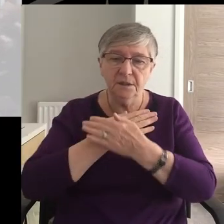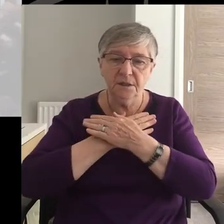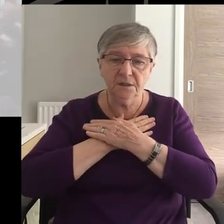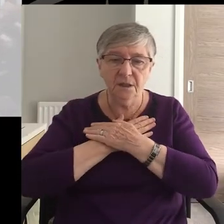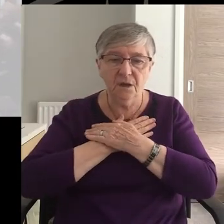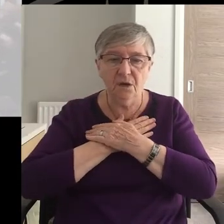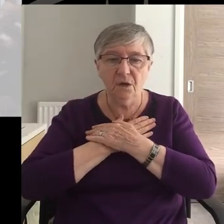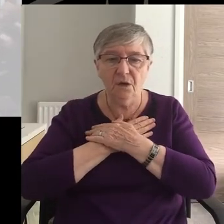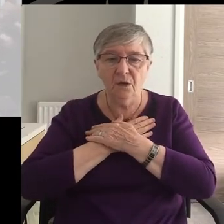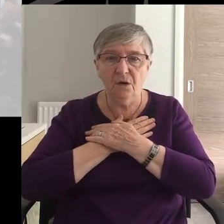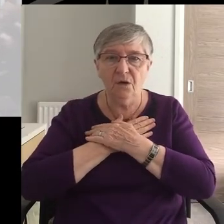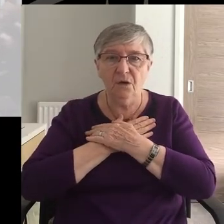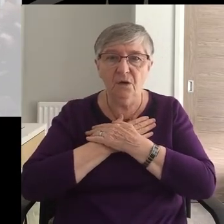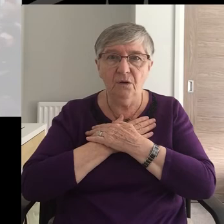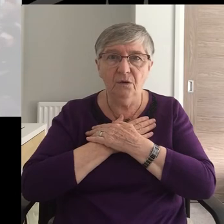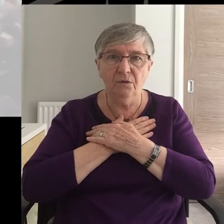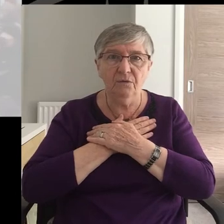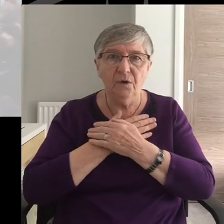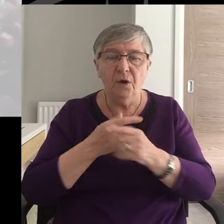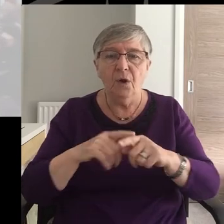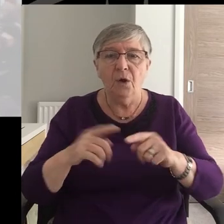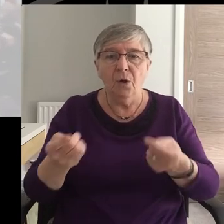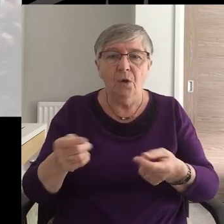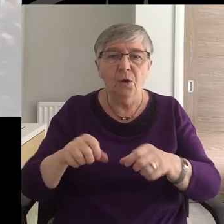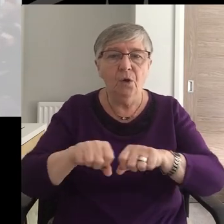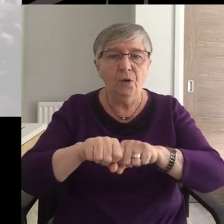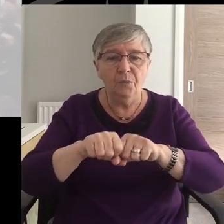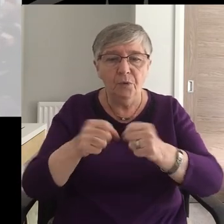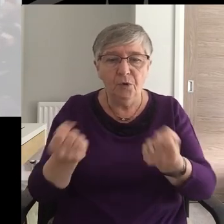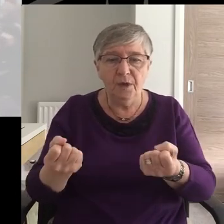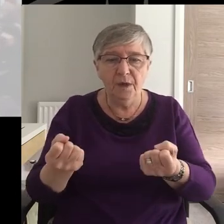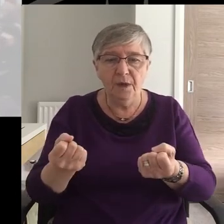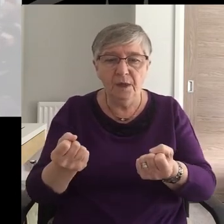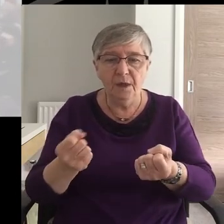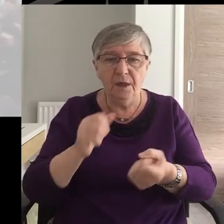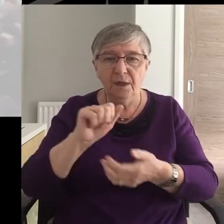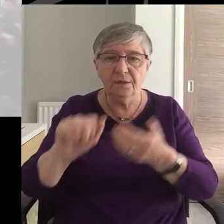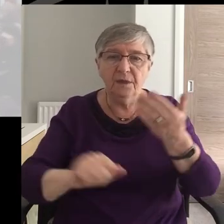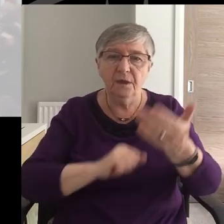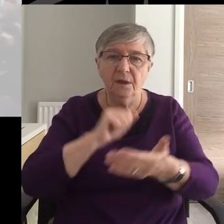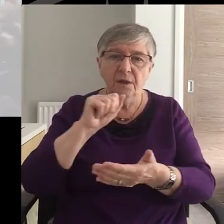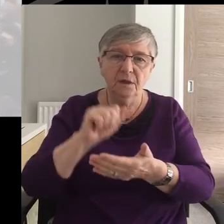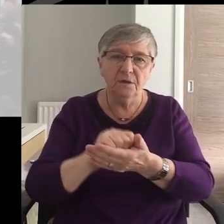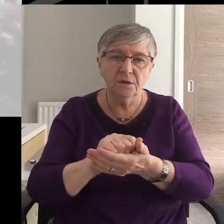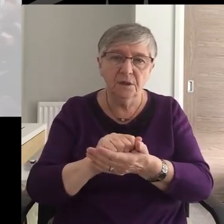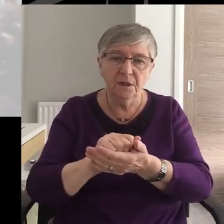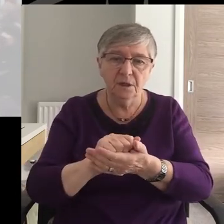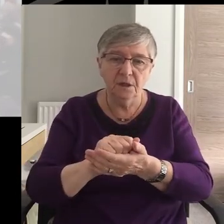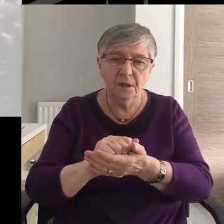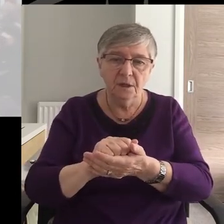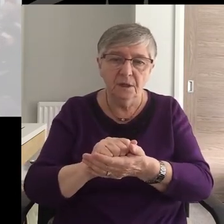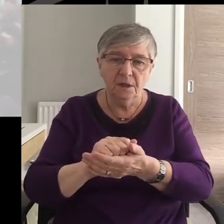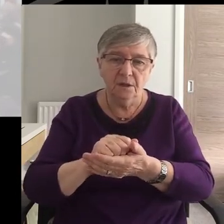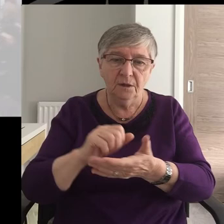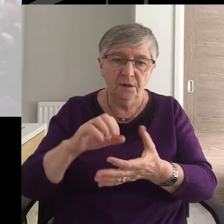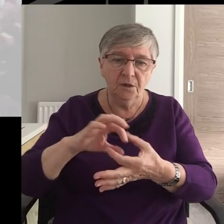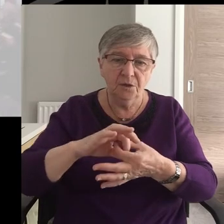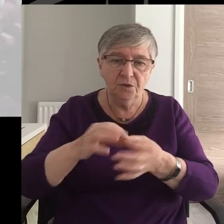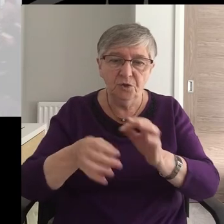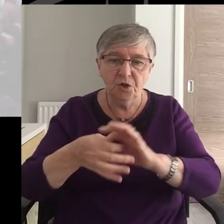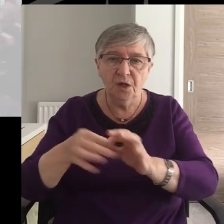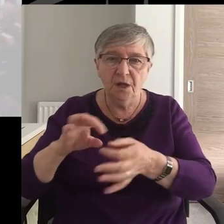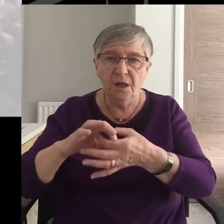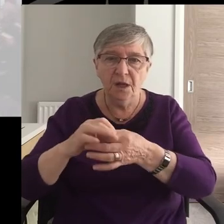his love Our reign the Savior